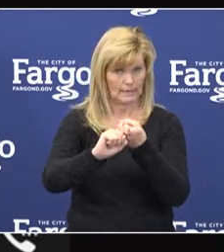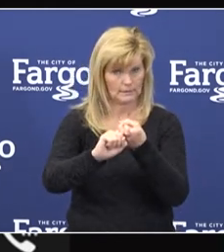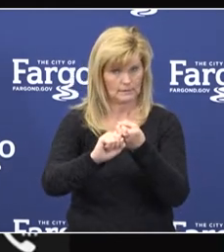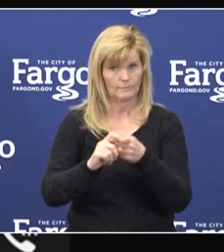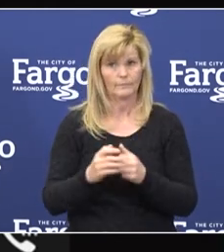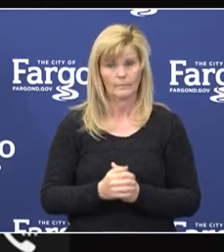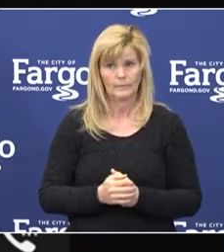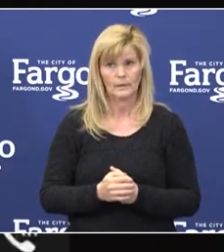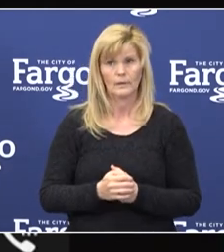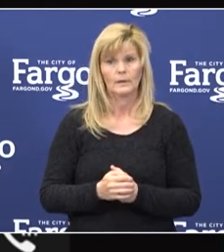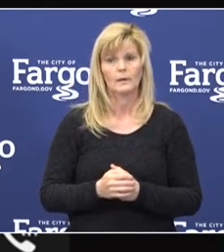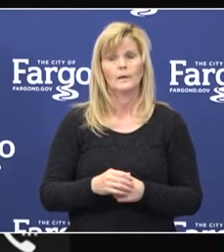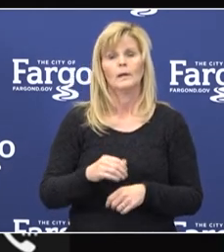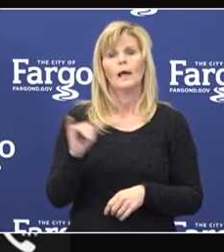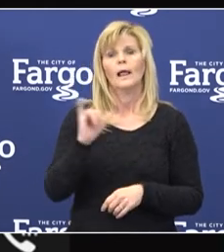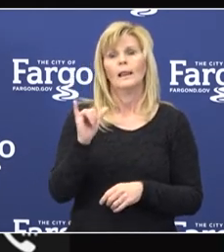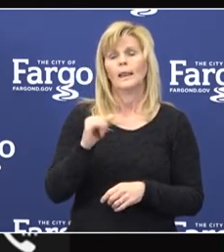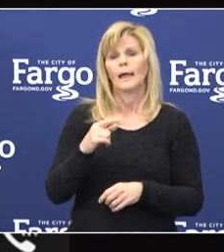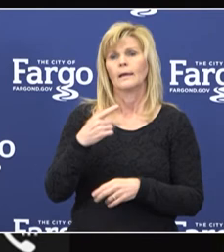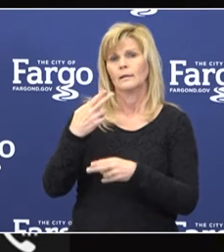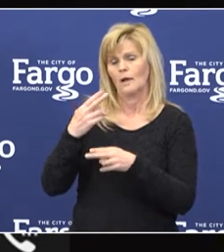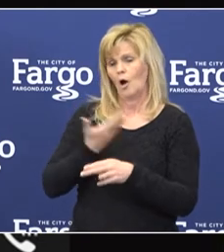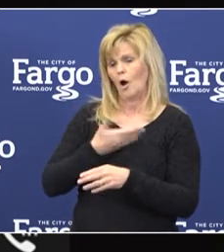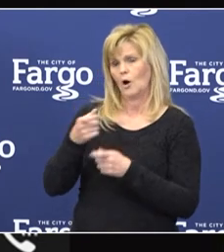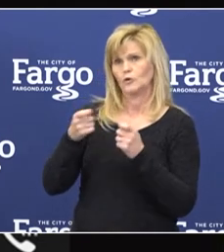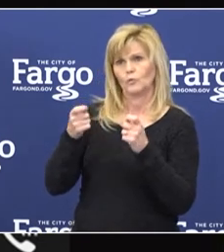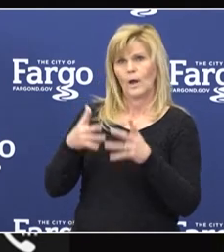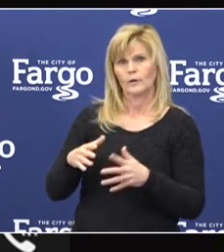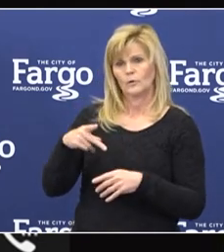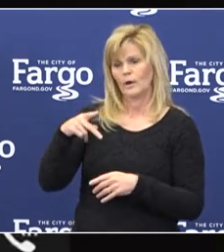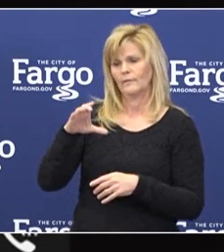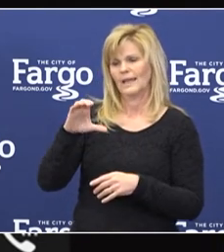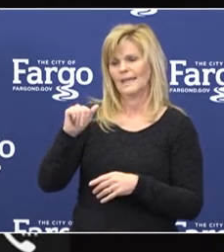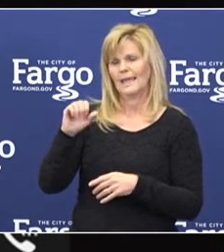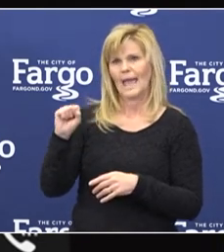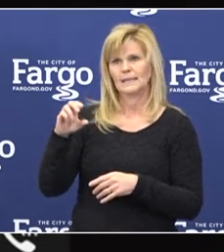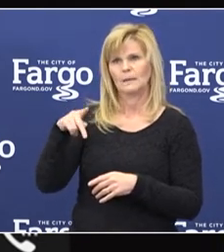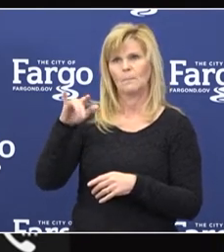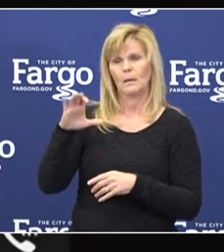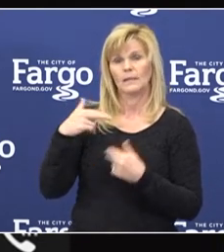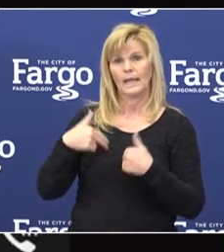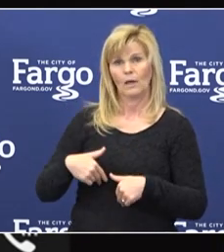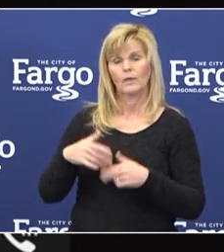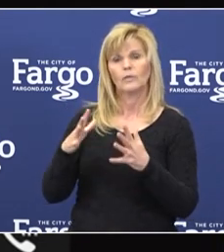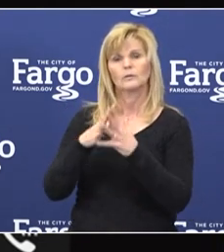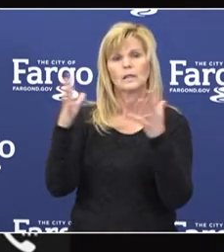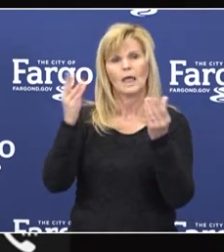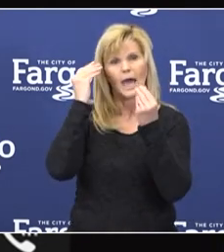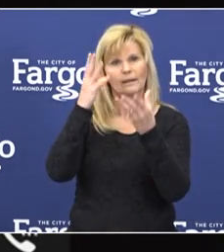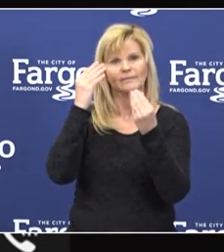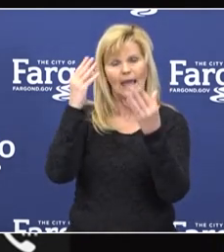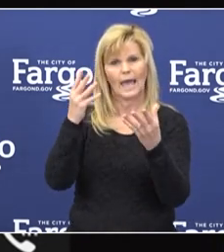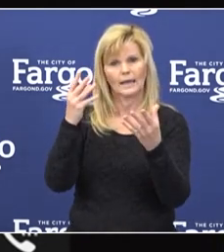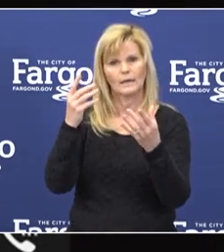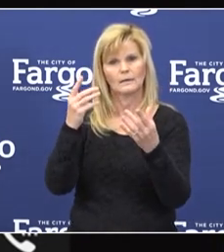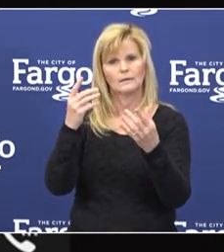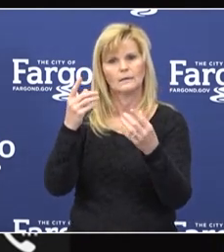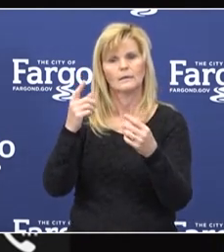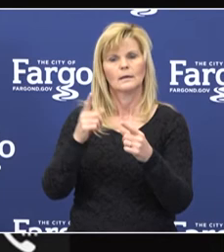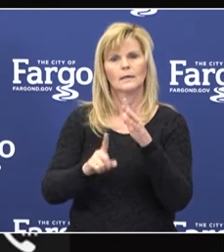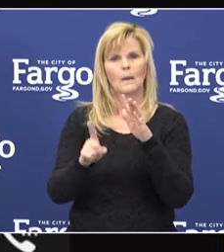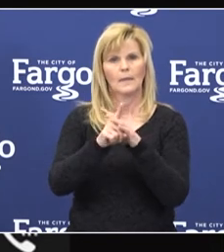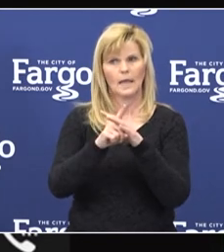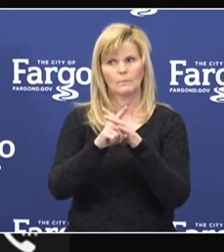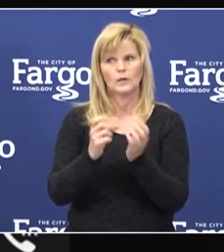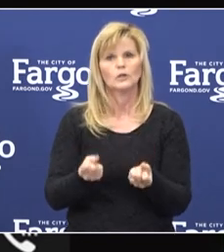Desi Fleming said earlier, our director of Cass Public Health, that there's a lot of data coming forward. So